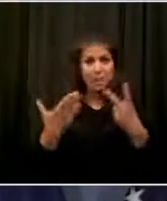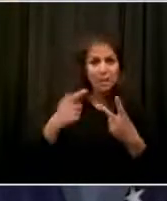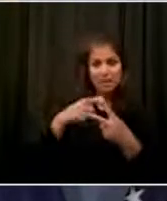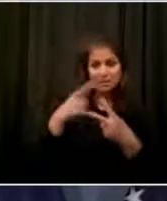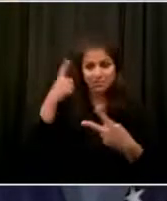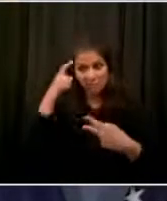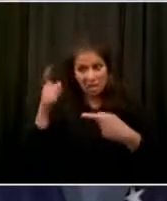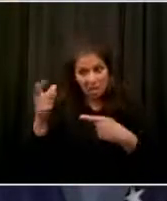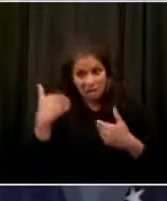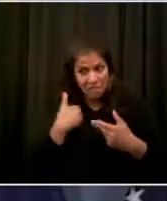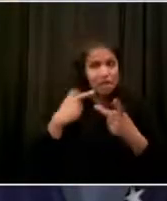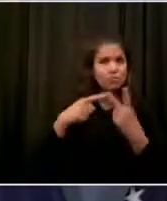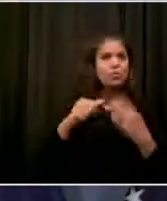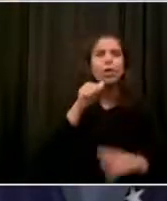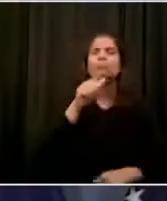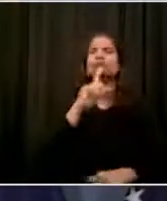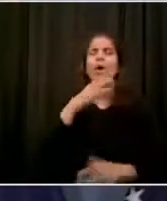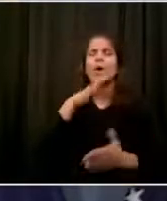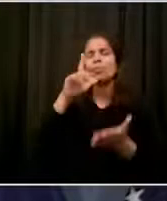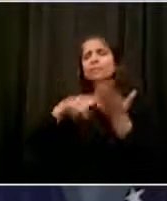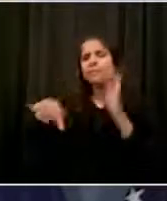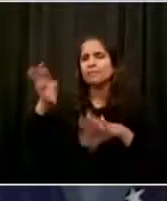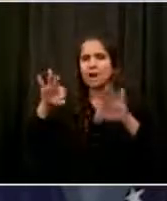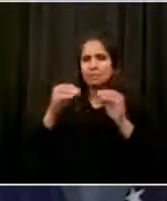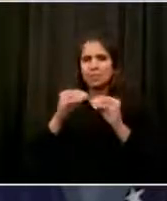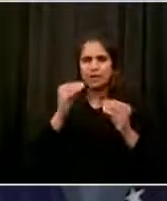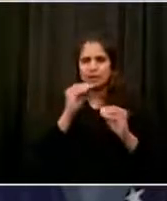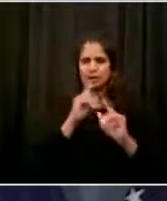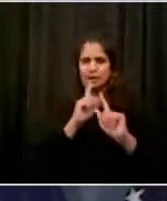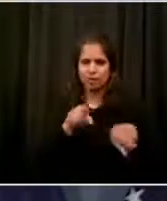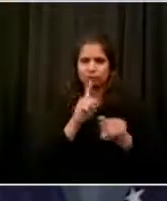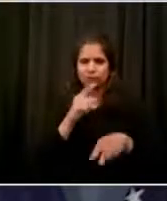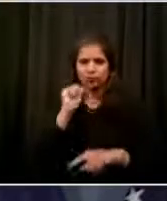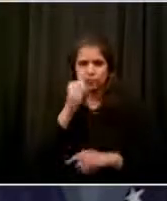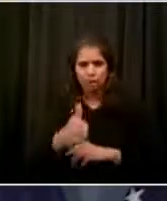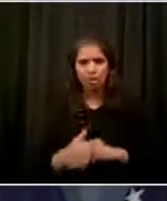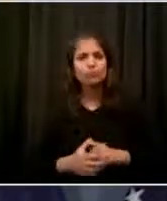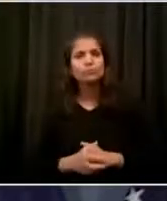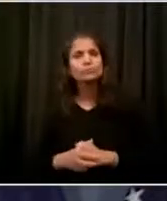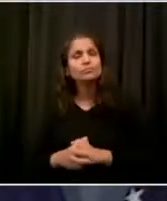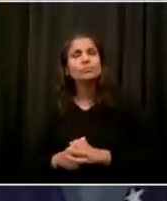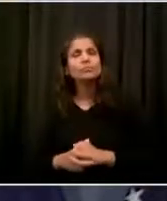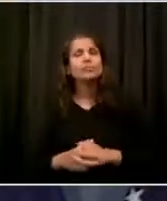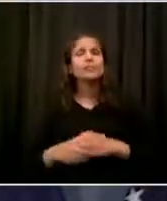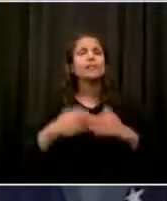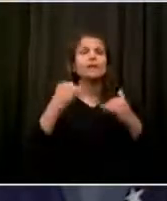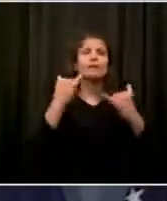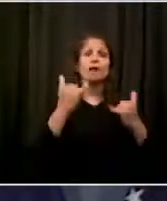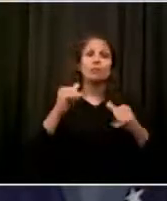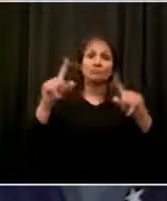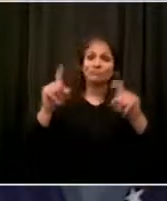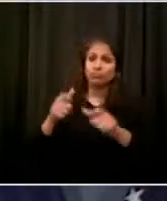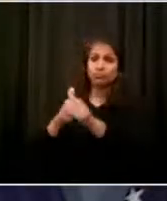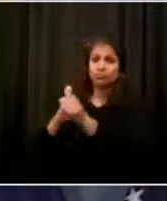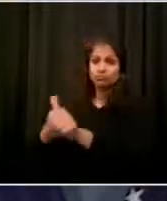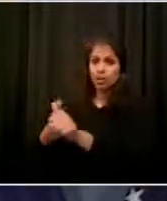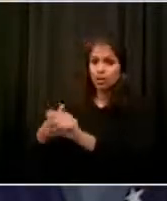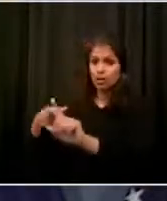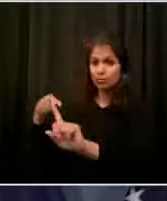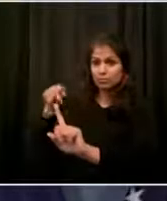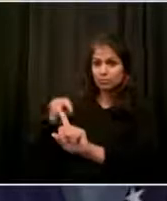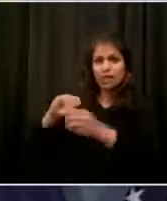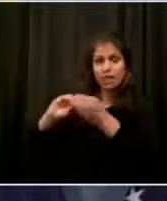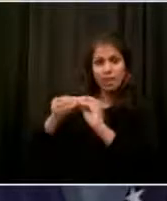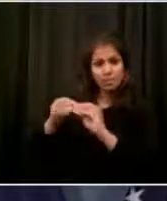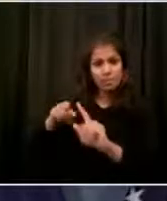Trace Corps has to first go after the positive confirmed positives. But where there are symptomatic people, it makes sense to start that work as